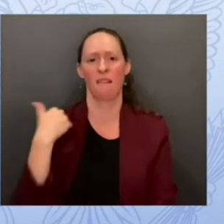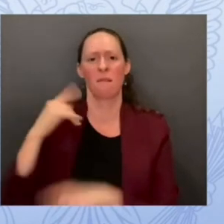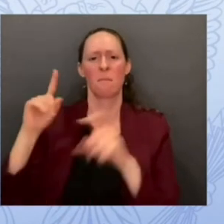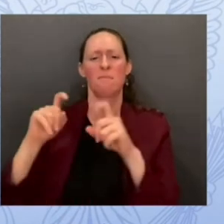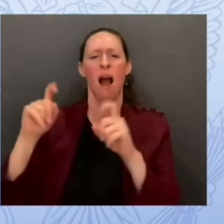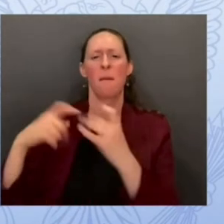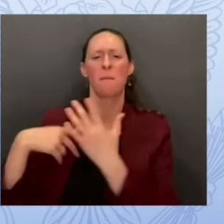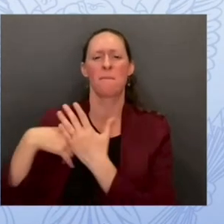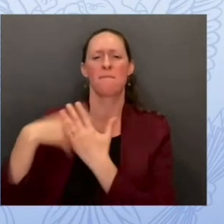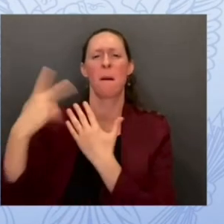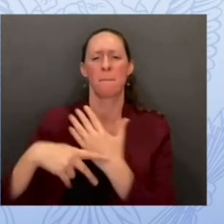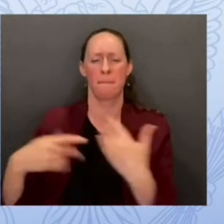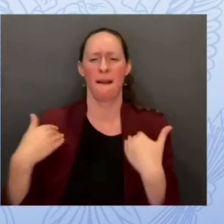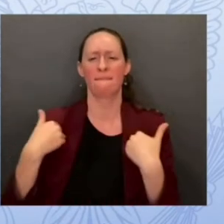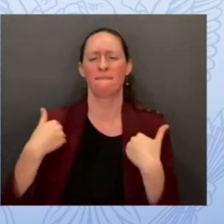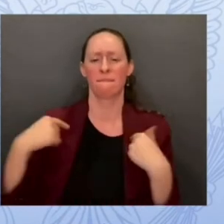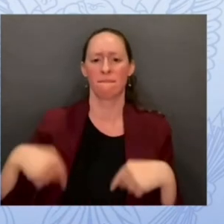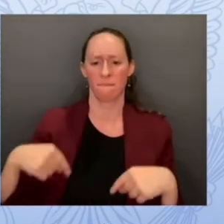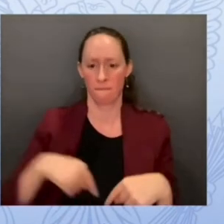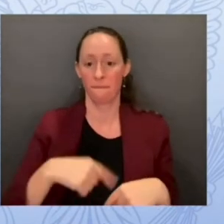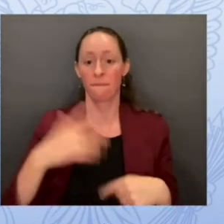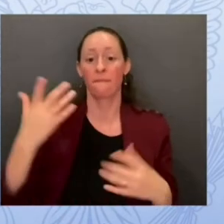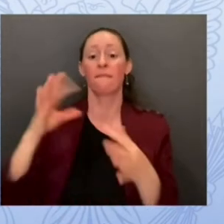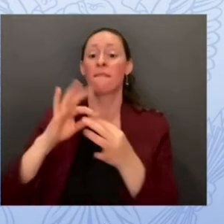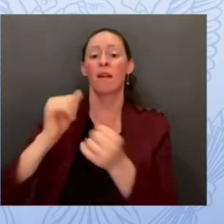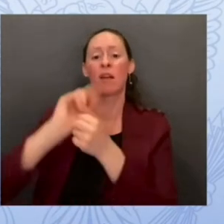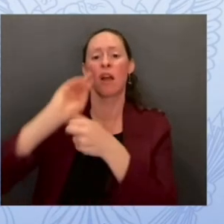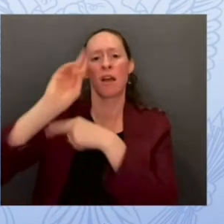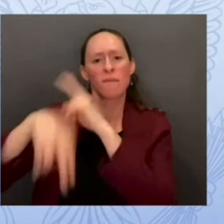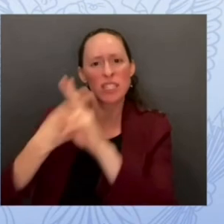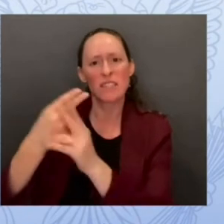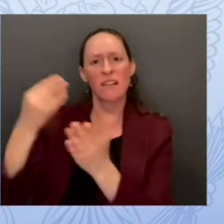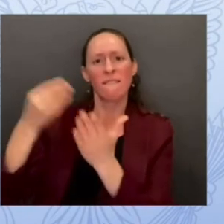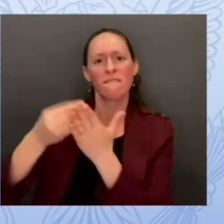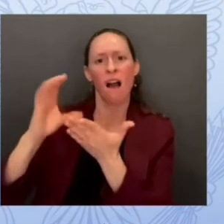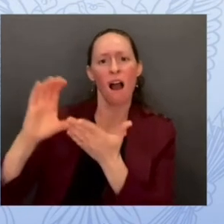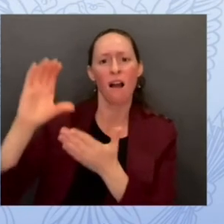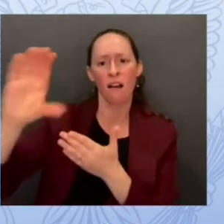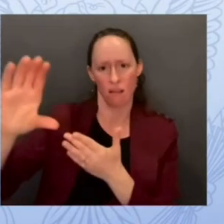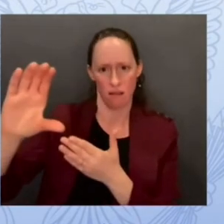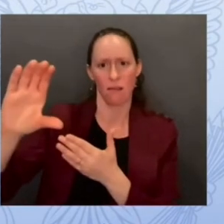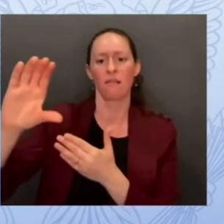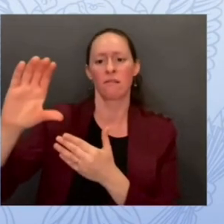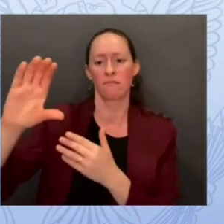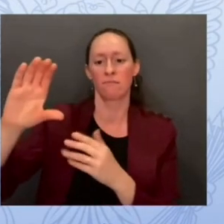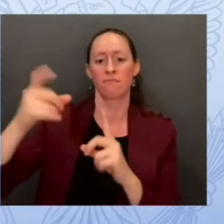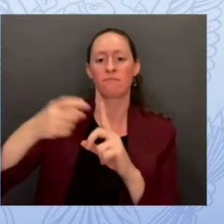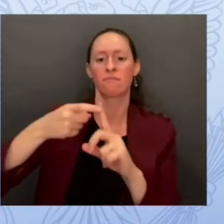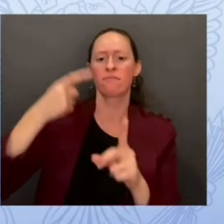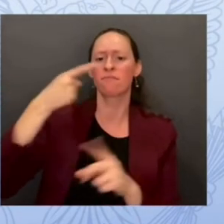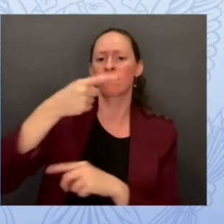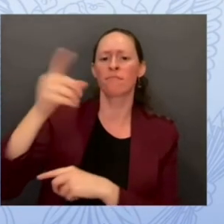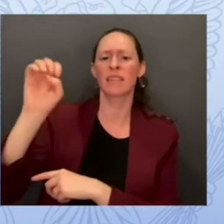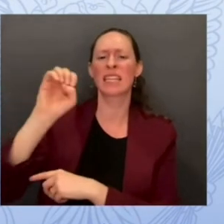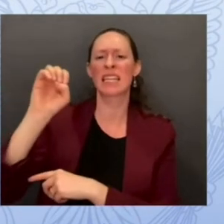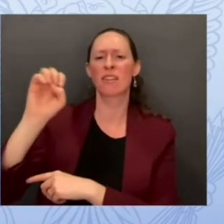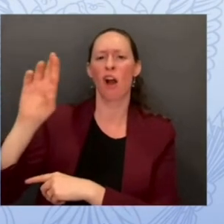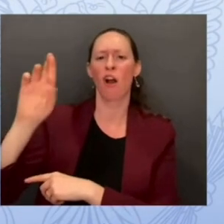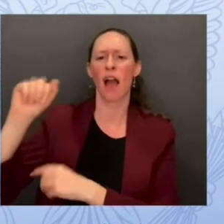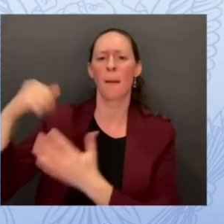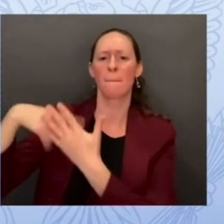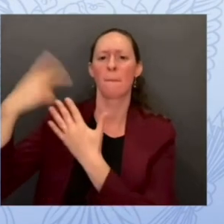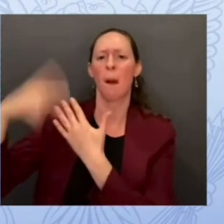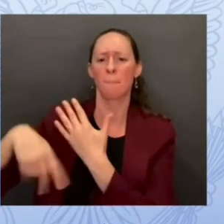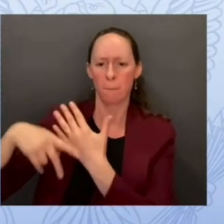based on the public record we think this is the best way to to make sure that gains in cyber security don't come at the cost of undermining e-rate success